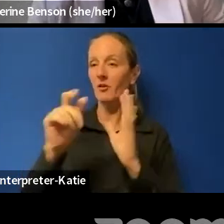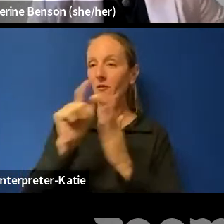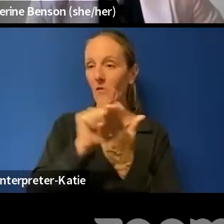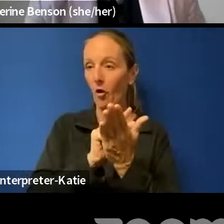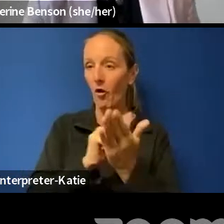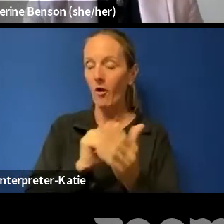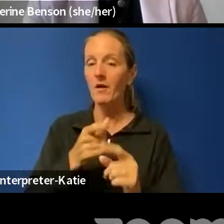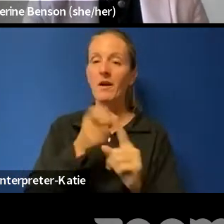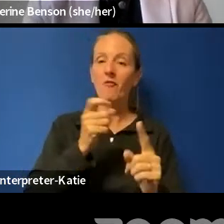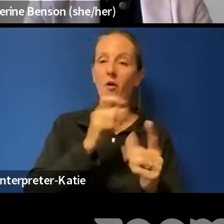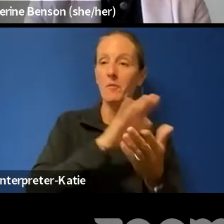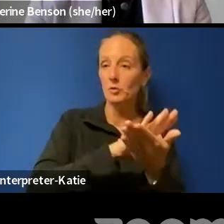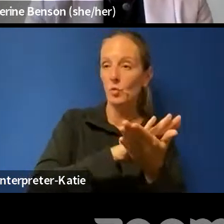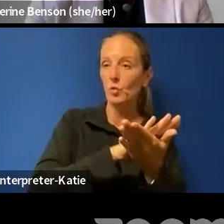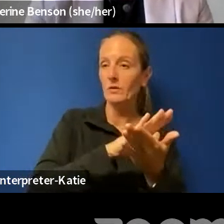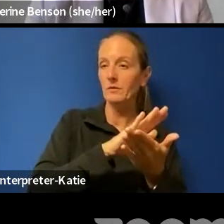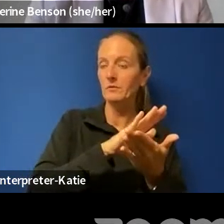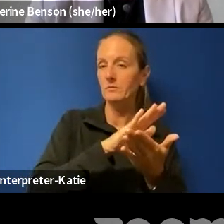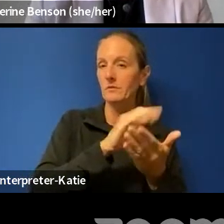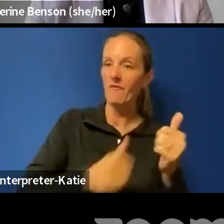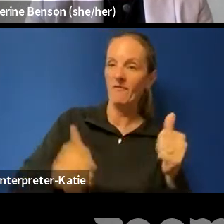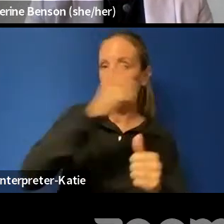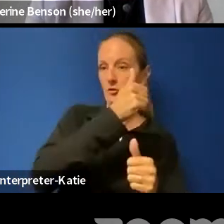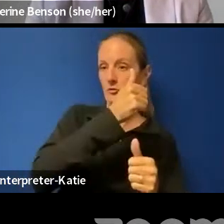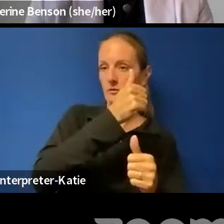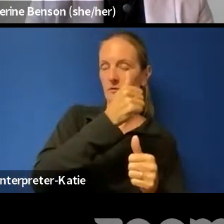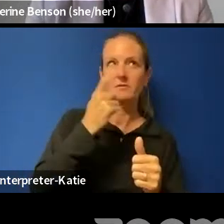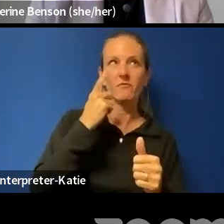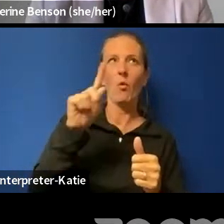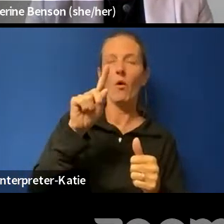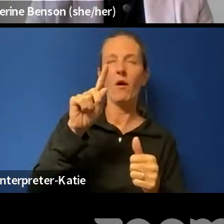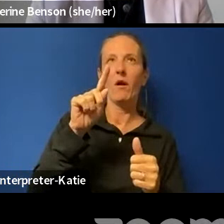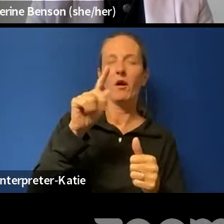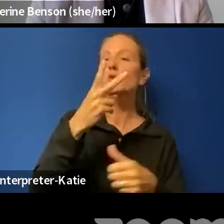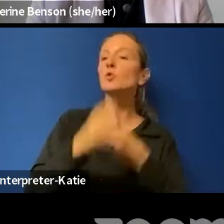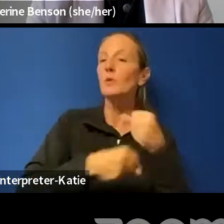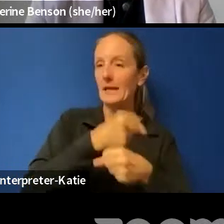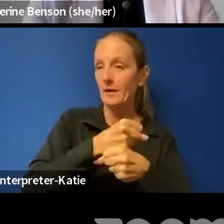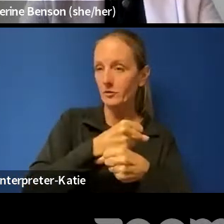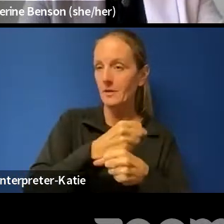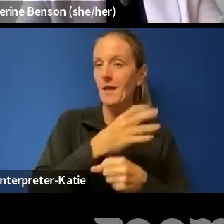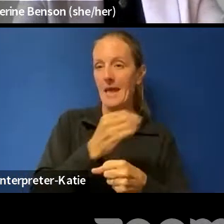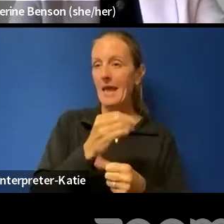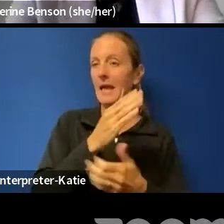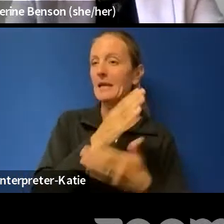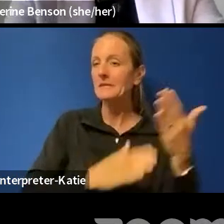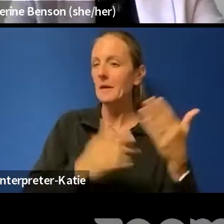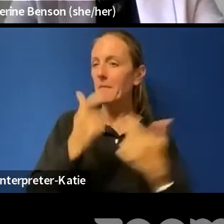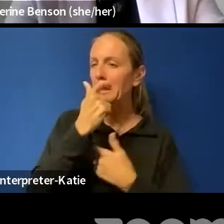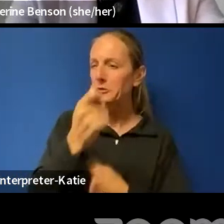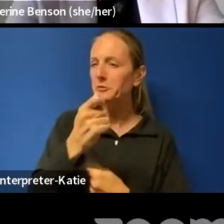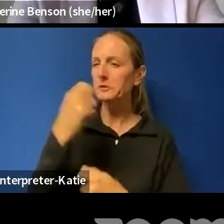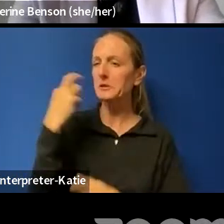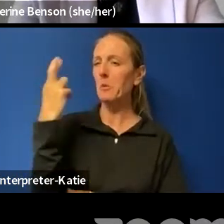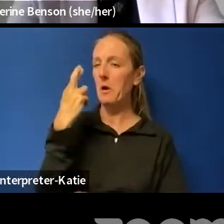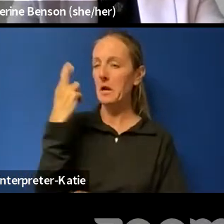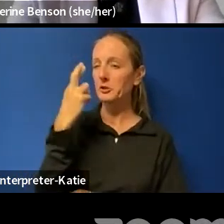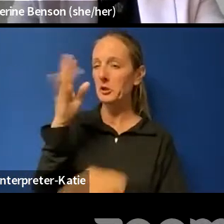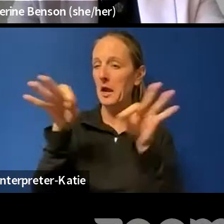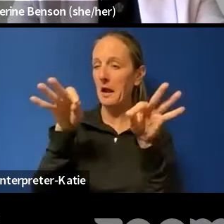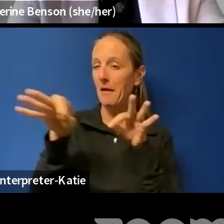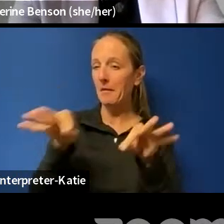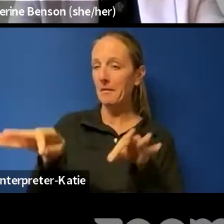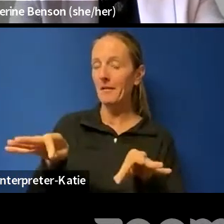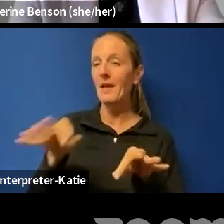from school officials, um, over a period of two years, uh, and some very interesting rationale. Um, and my